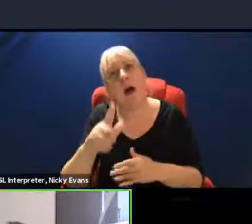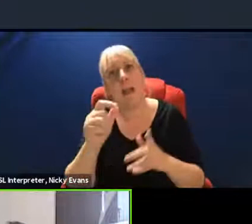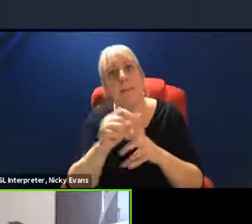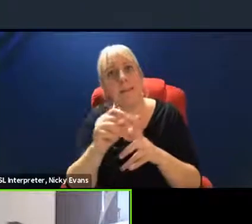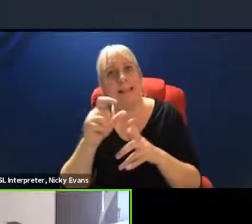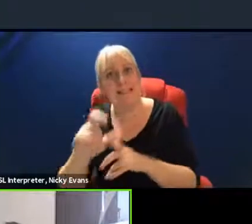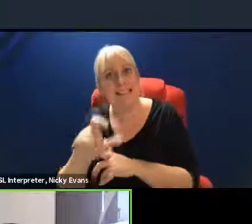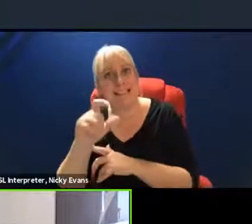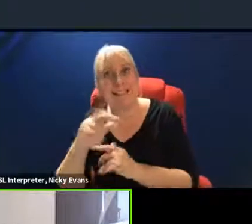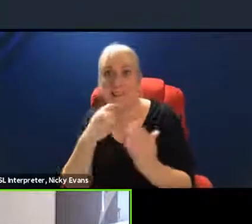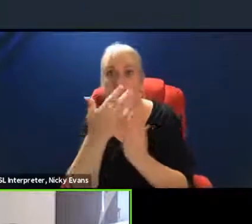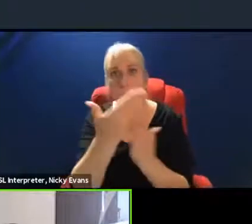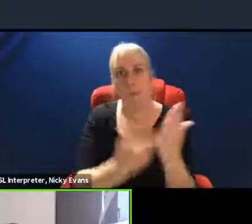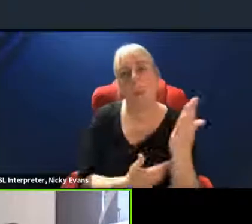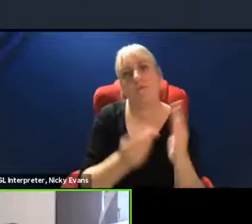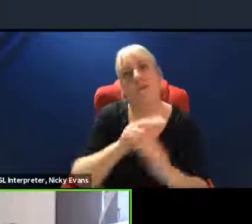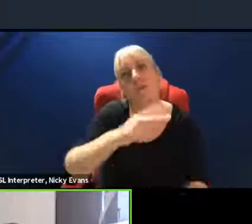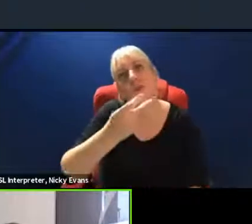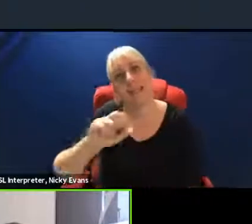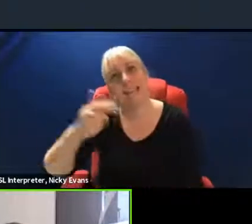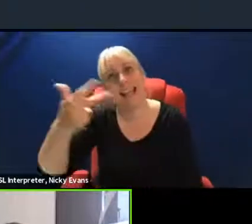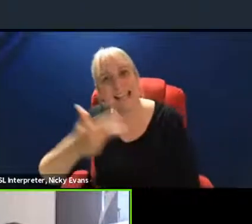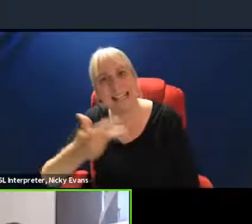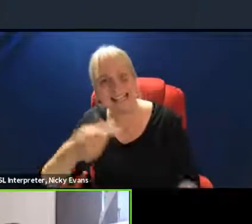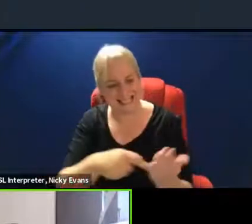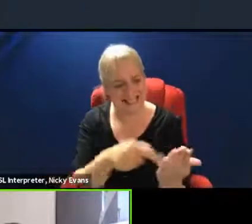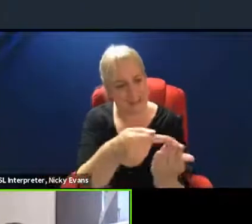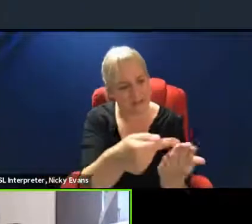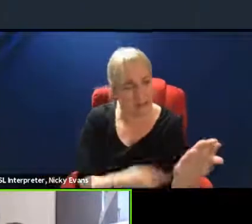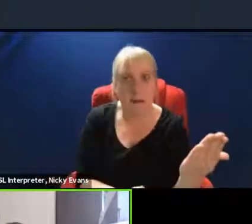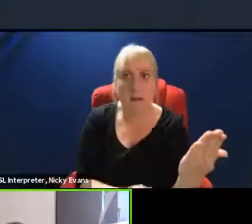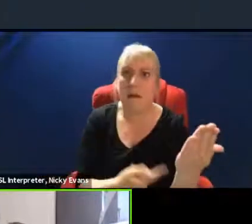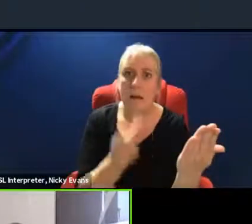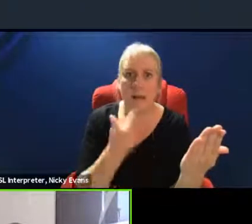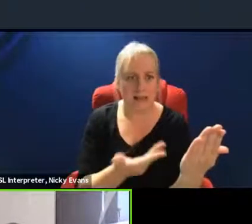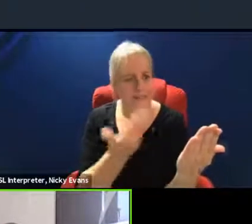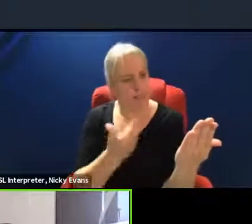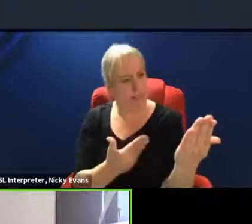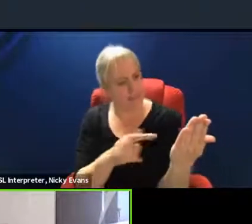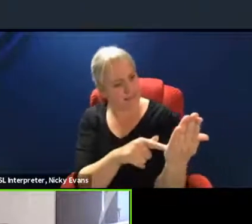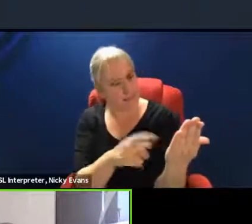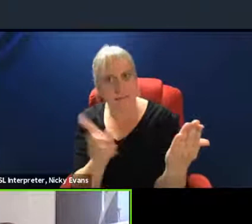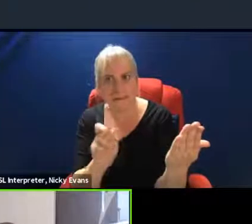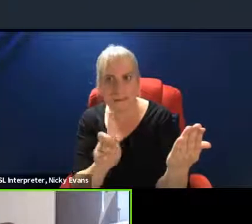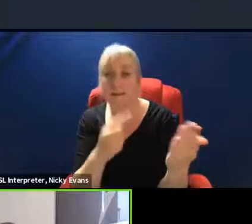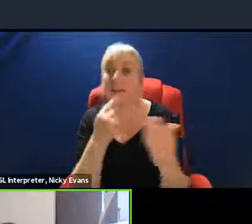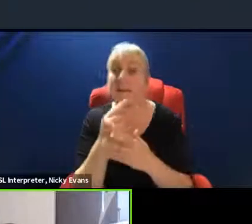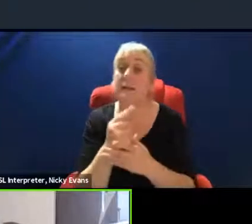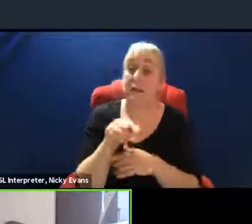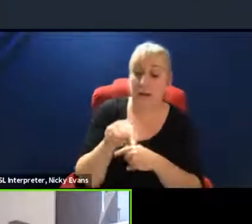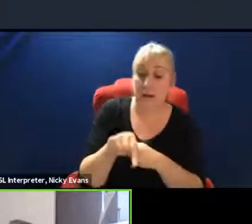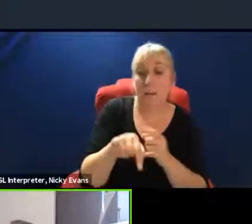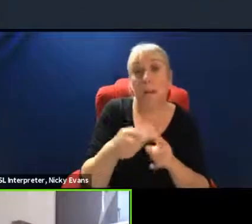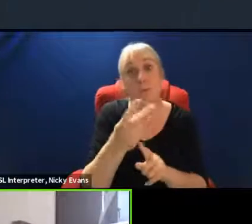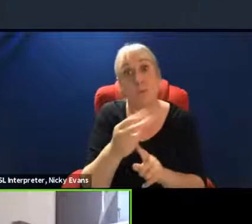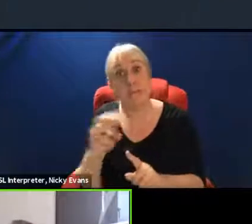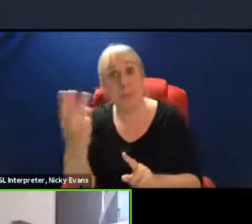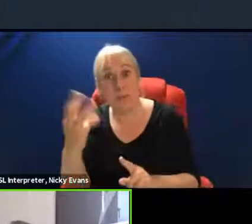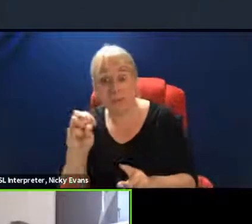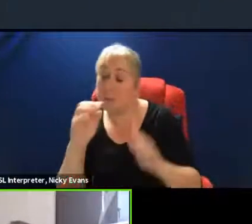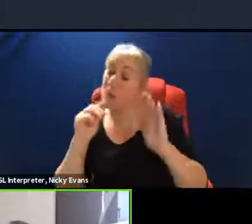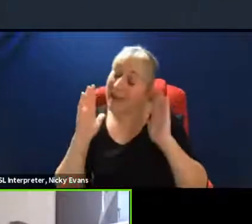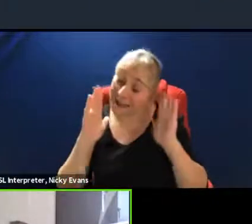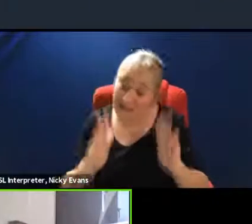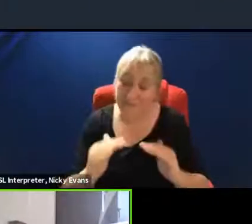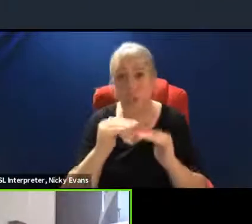2018. And the IPCC Special Report of 2018 said by 2030, we have to reduce global